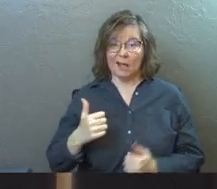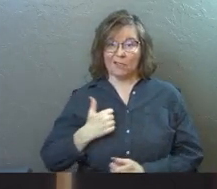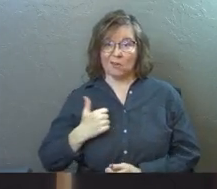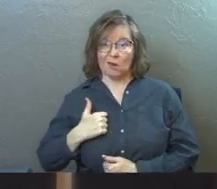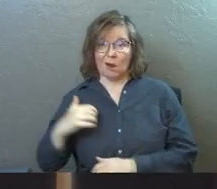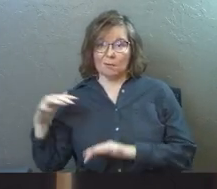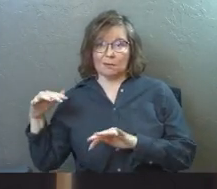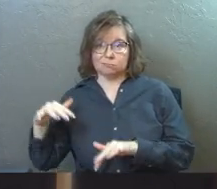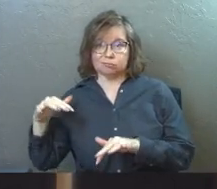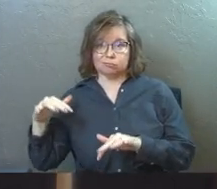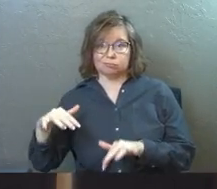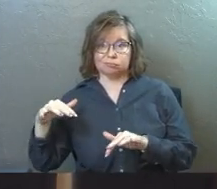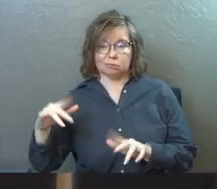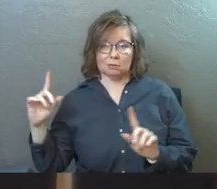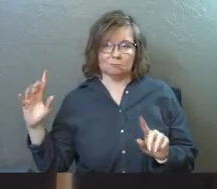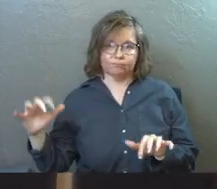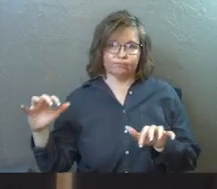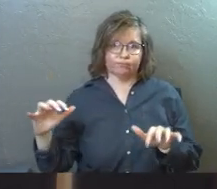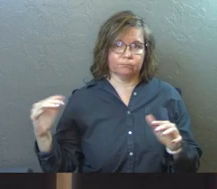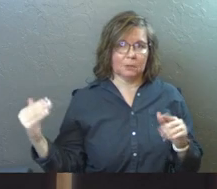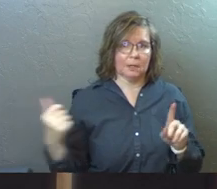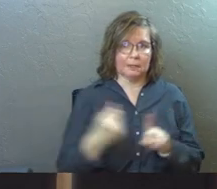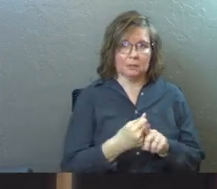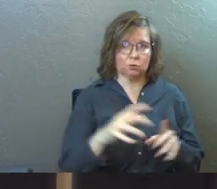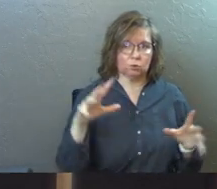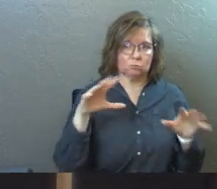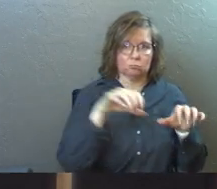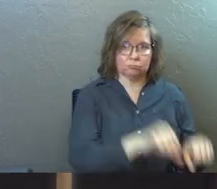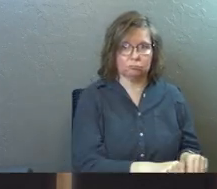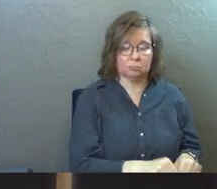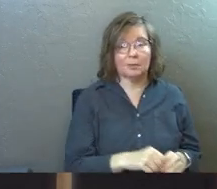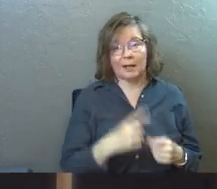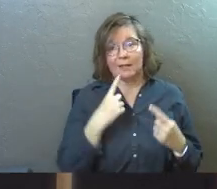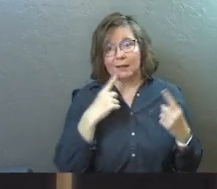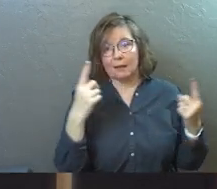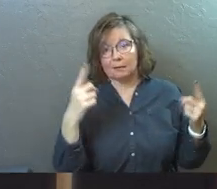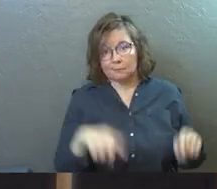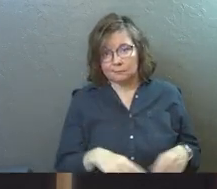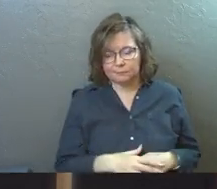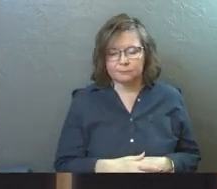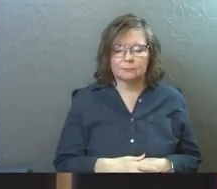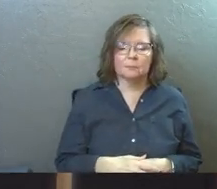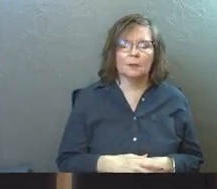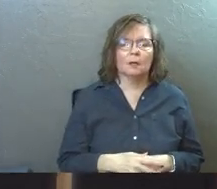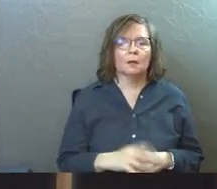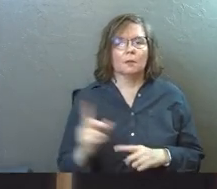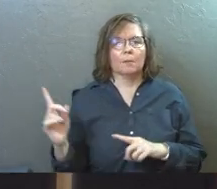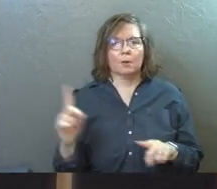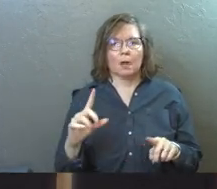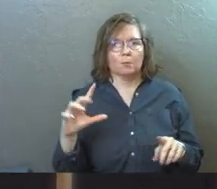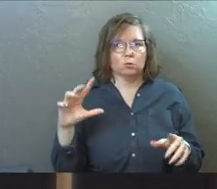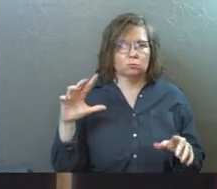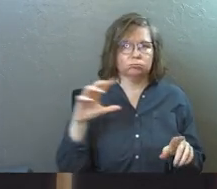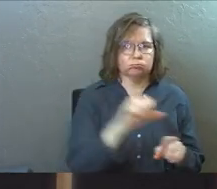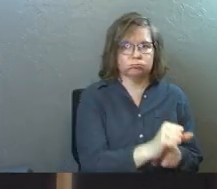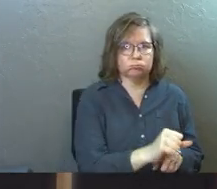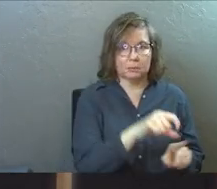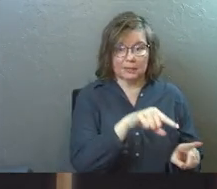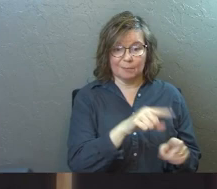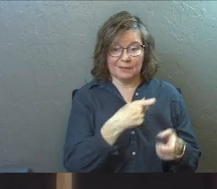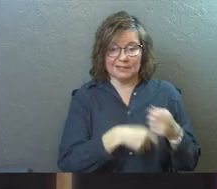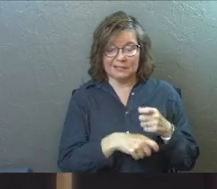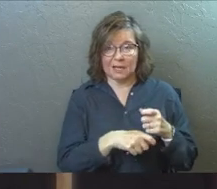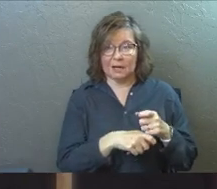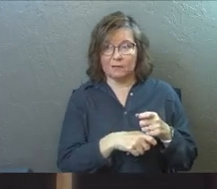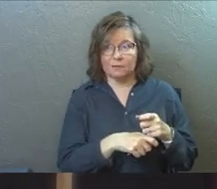that's coming against him. The Medo-Persian army is coming against him to conquer him. They eventually do, but they're coming to conquer him. And instead